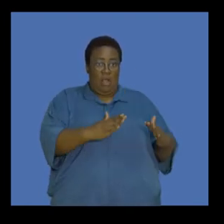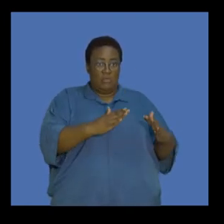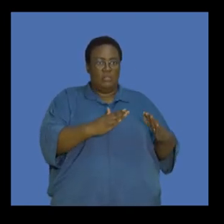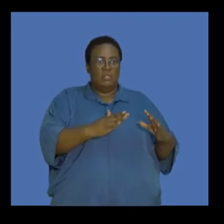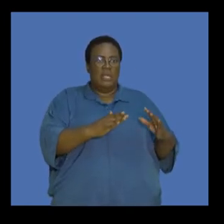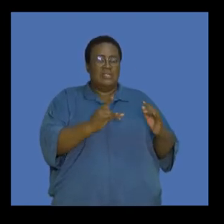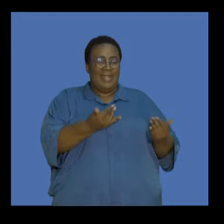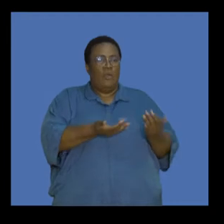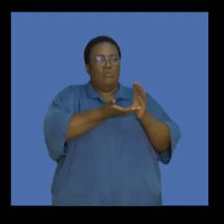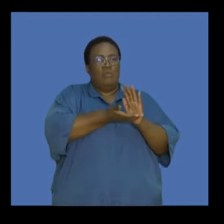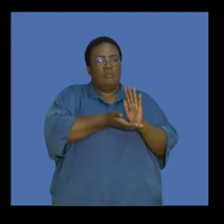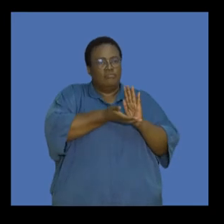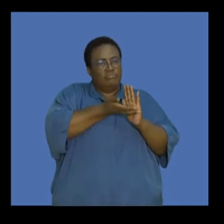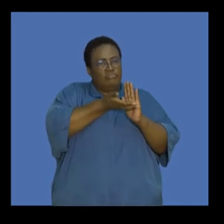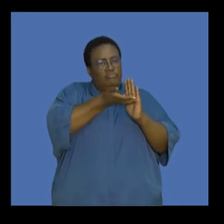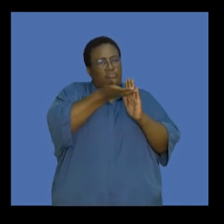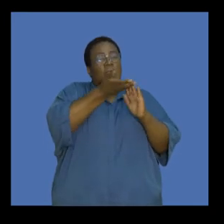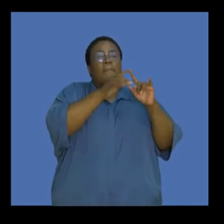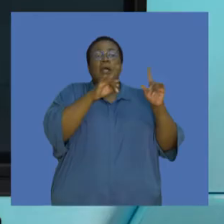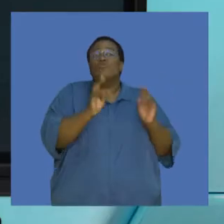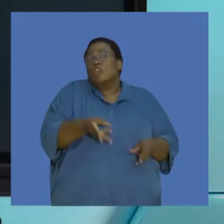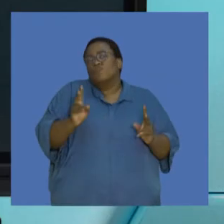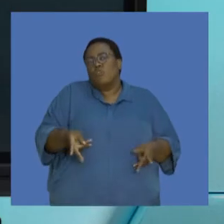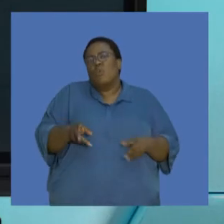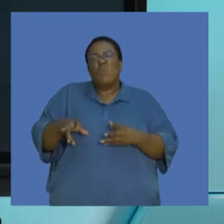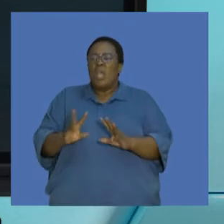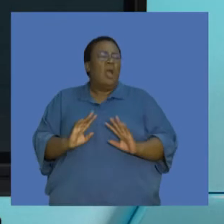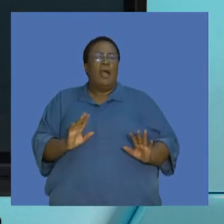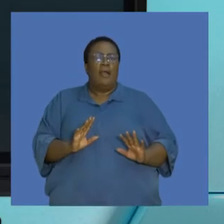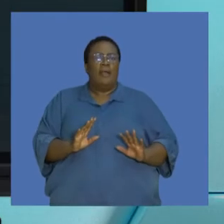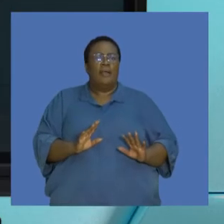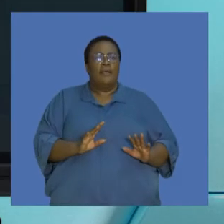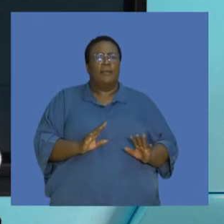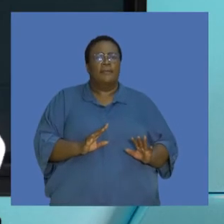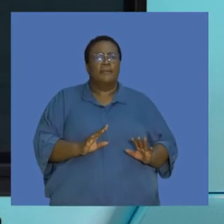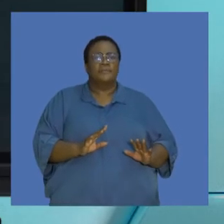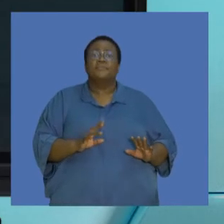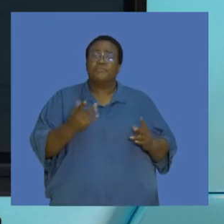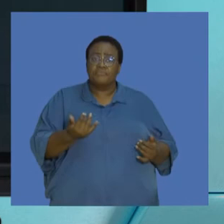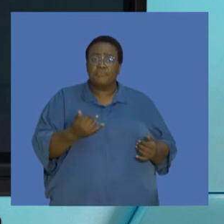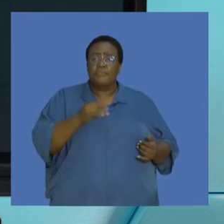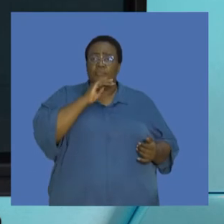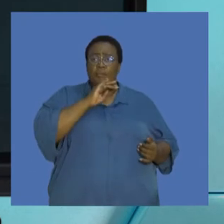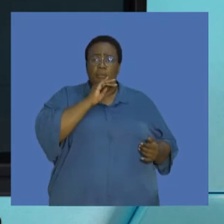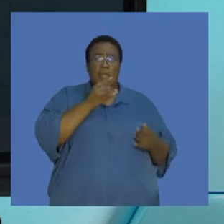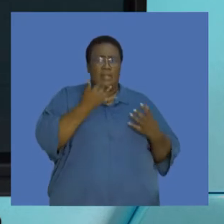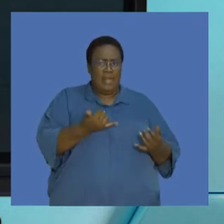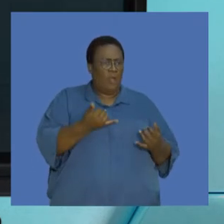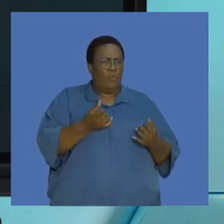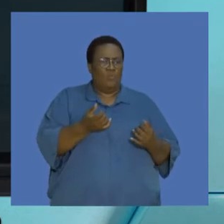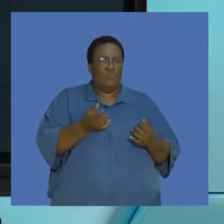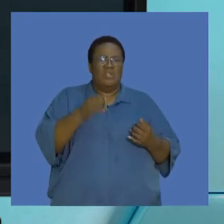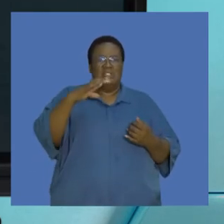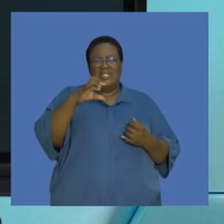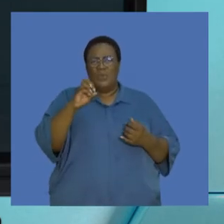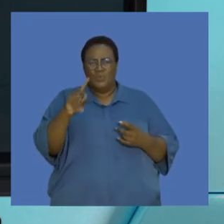unnaturally. So we talk about the effect that emissions have had. What